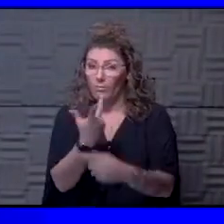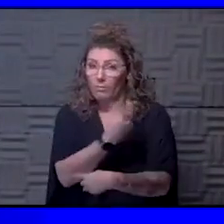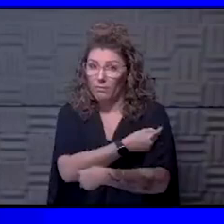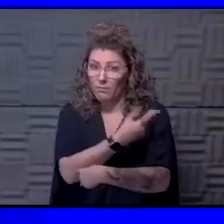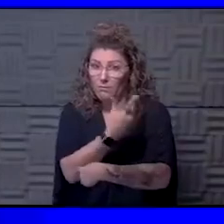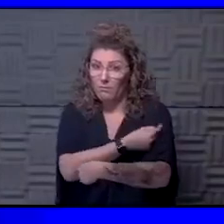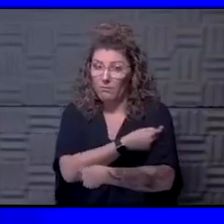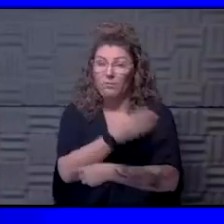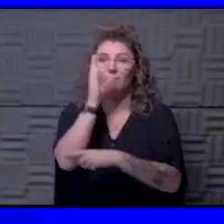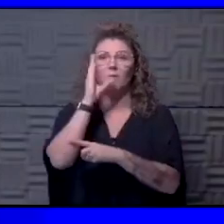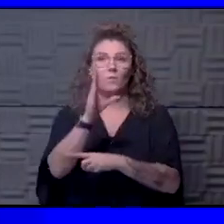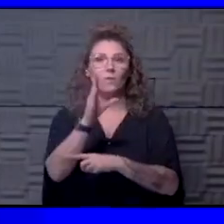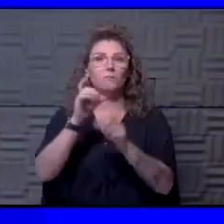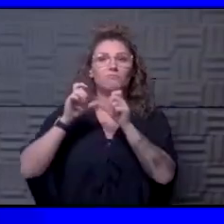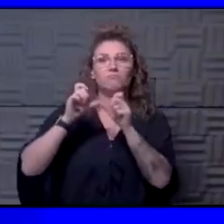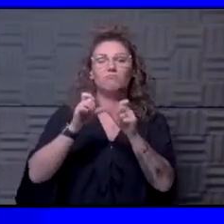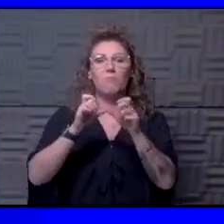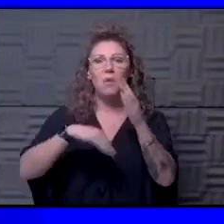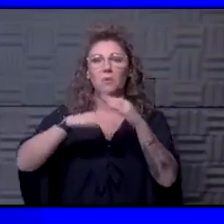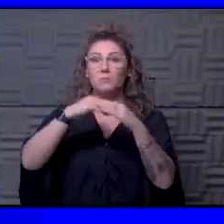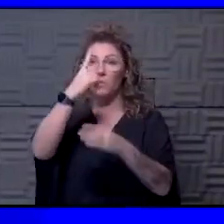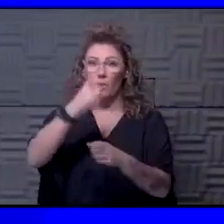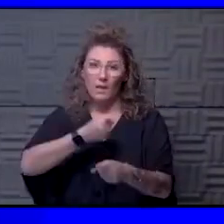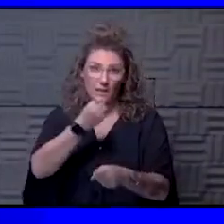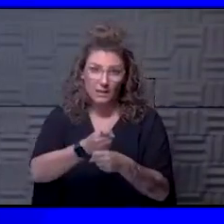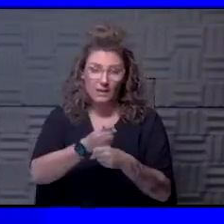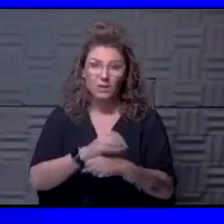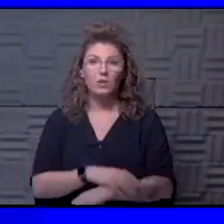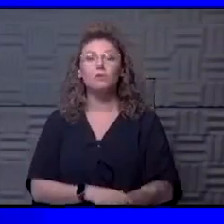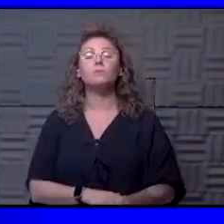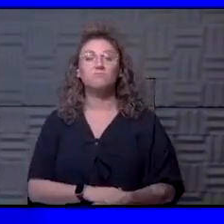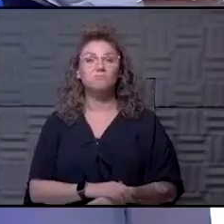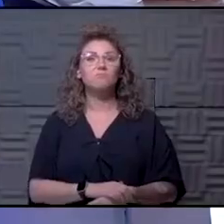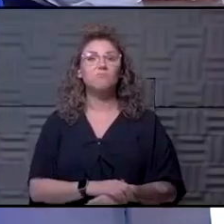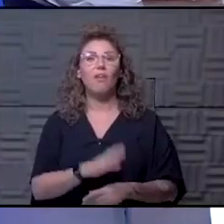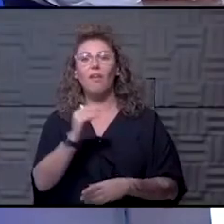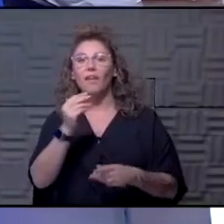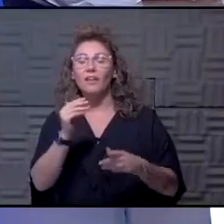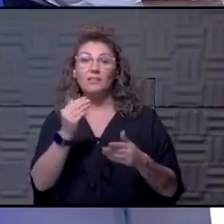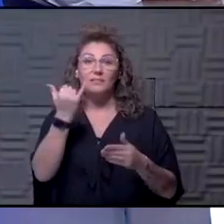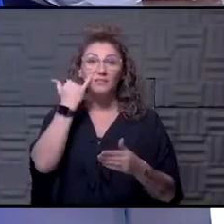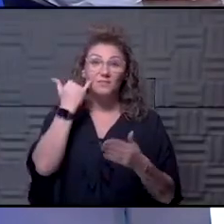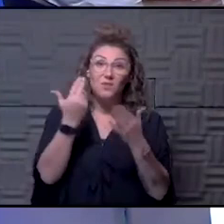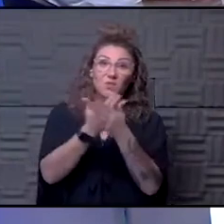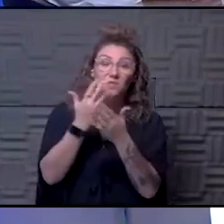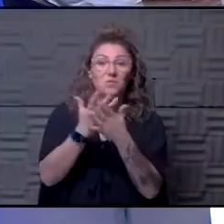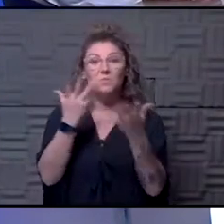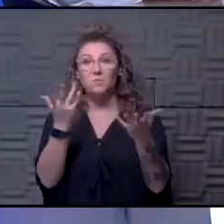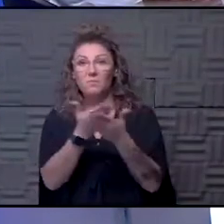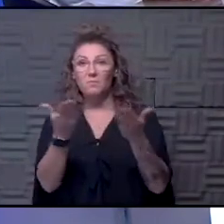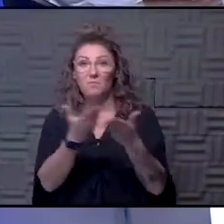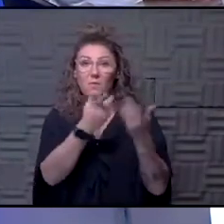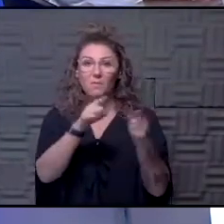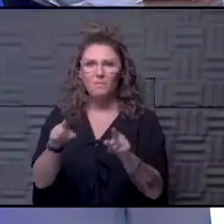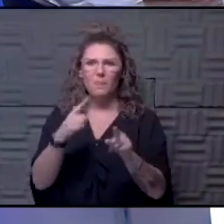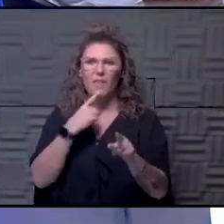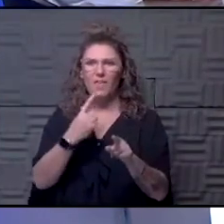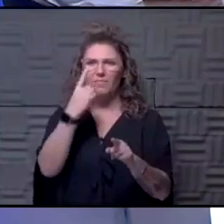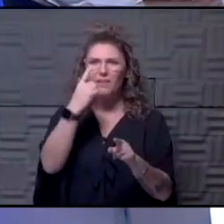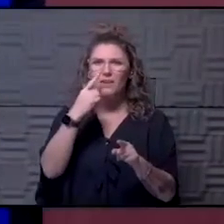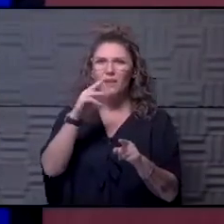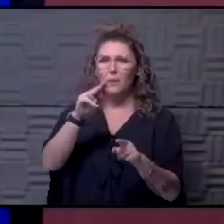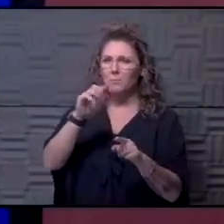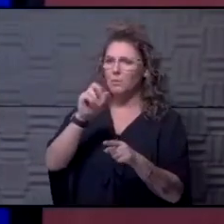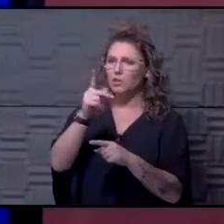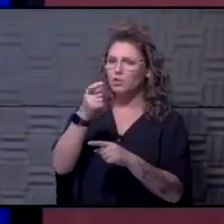will last you at least for a year. But as new recommendations come out, we'll let you know. I think Moderna presented data. Well, first of all,